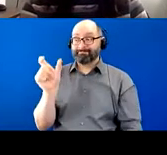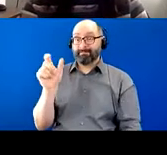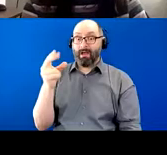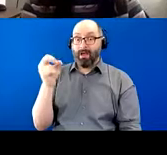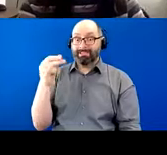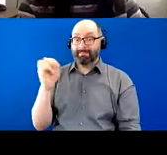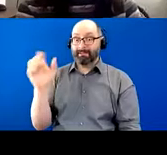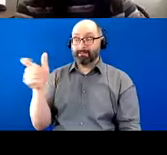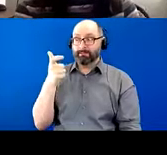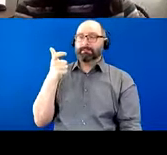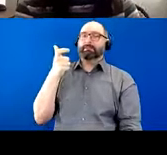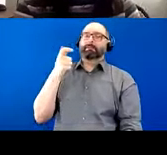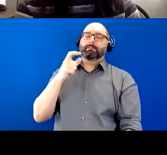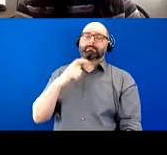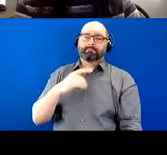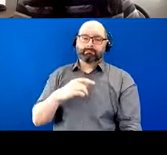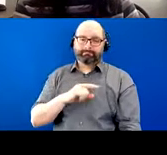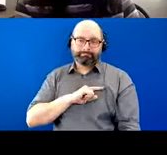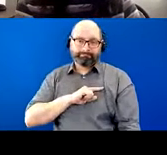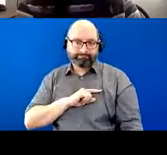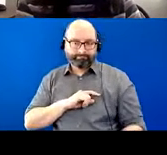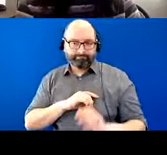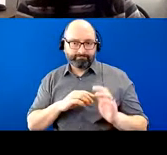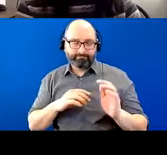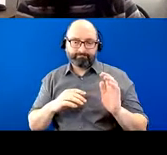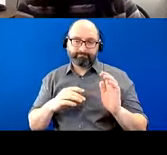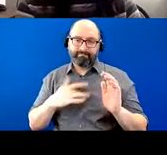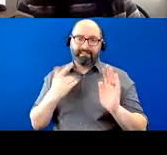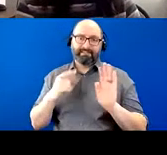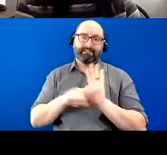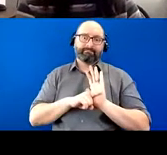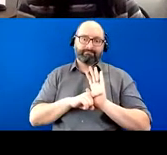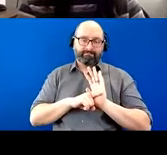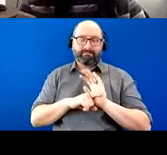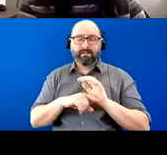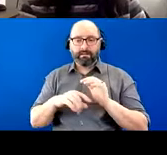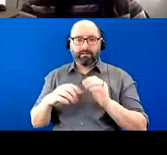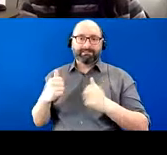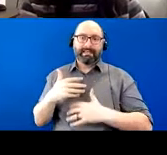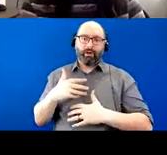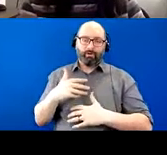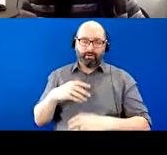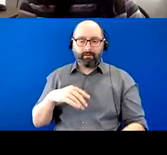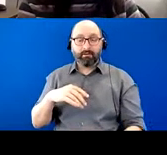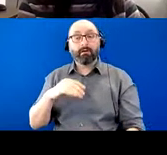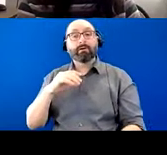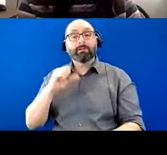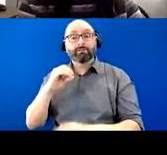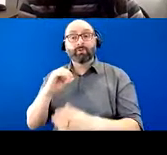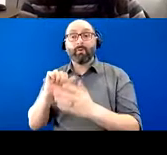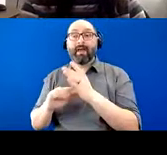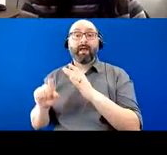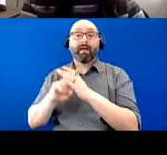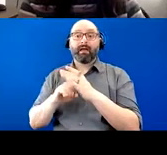have a negative connotation for people and almost scare them. So it was first brought up, I think in late, late